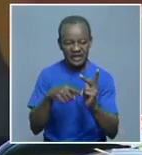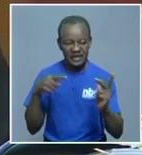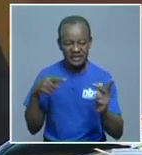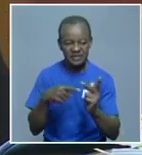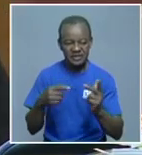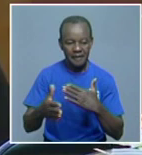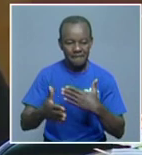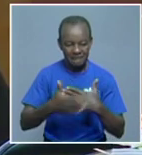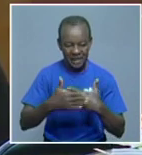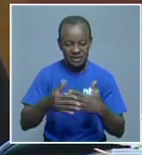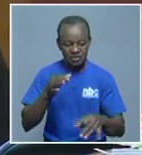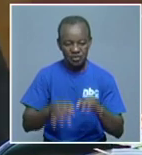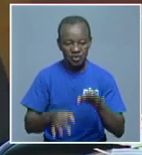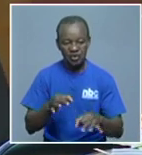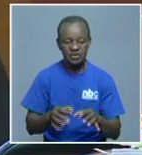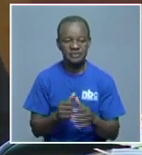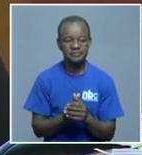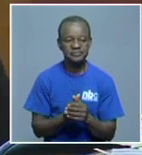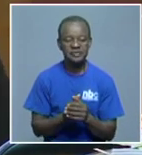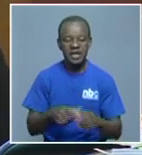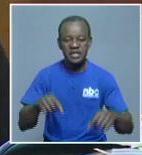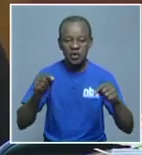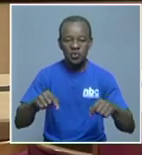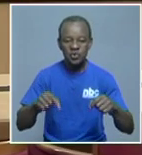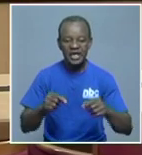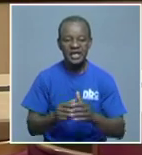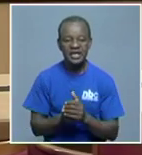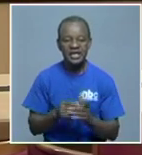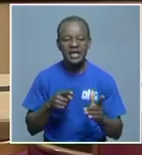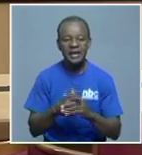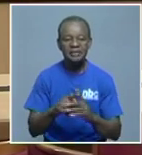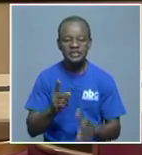So, Daniel, what happened today? Take us into the Supreme Court this morning.